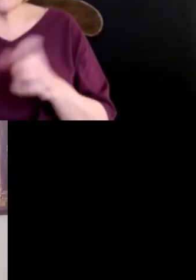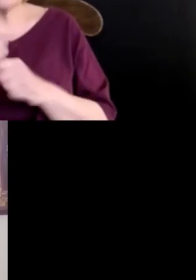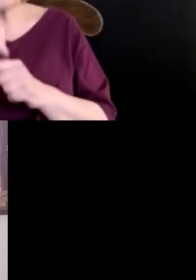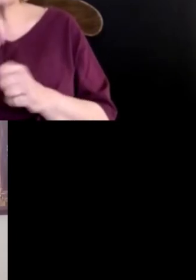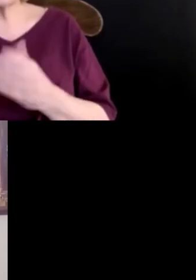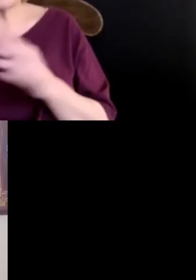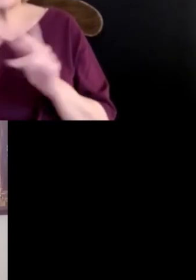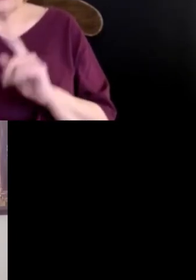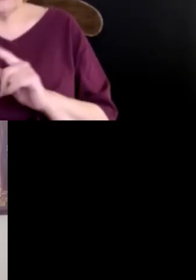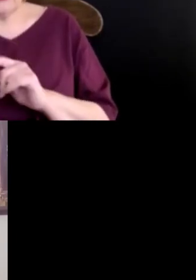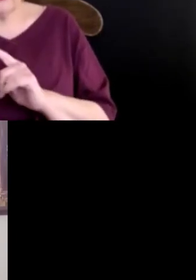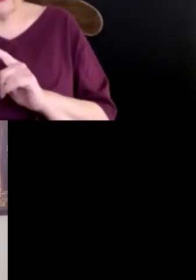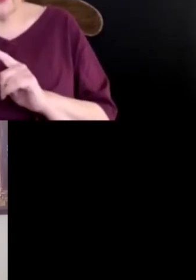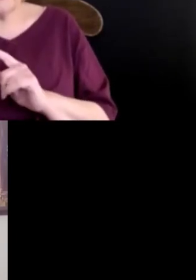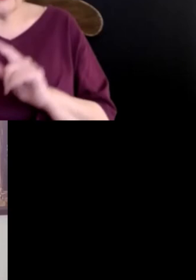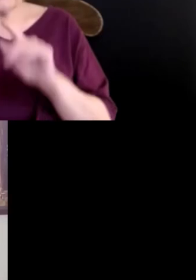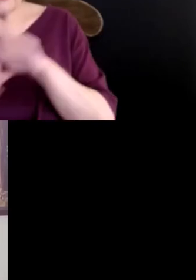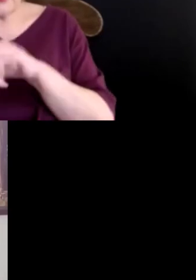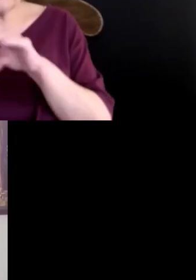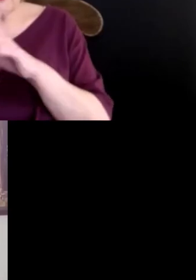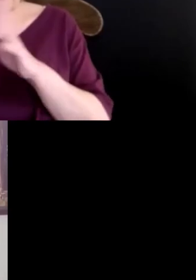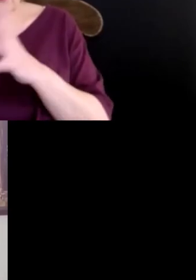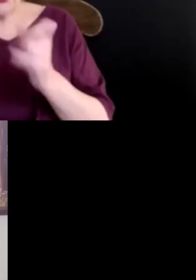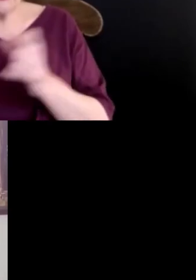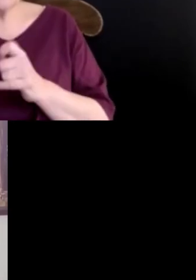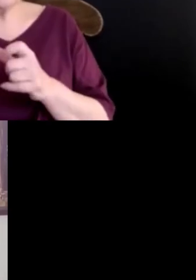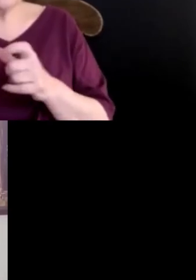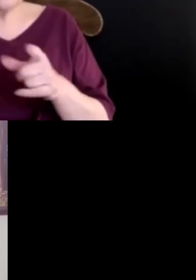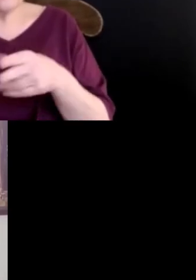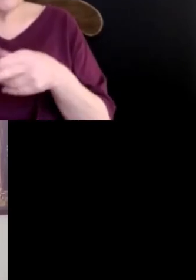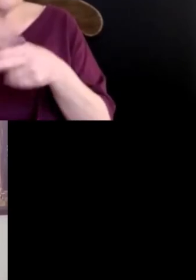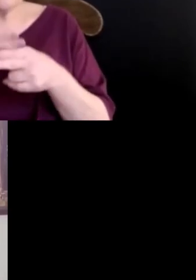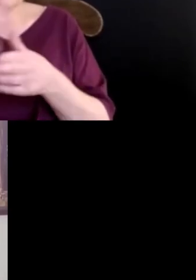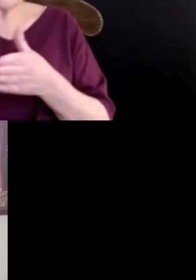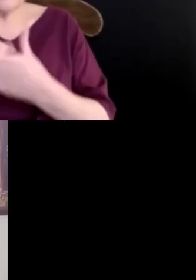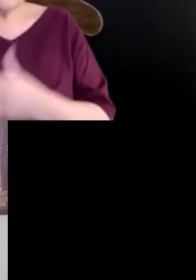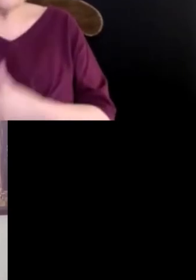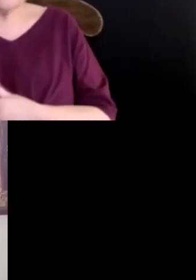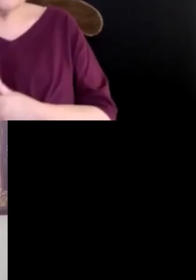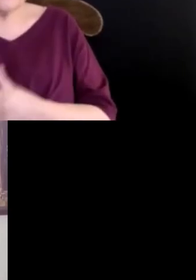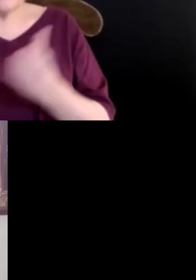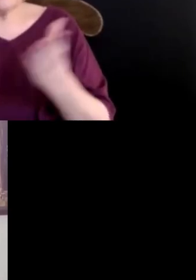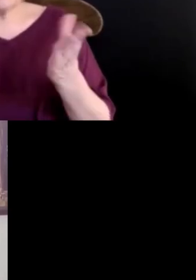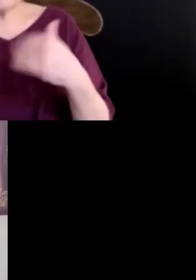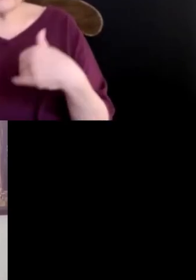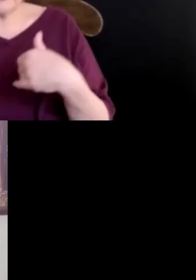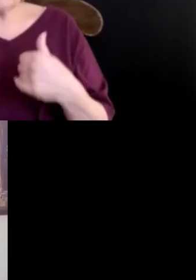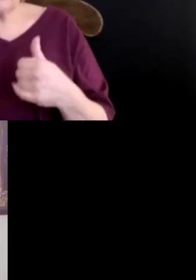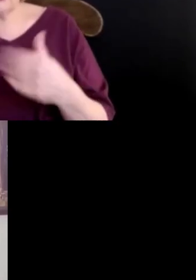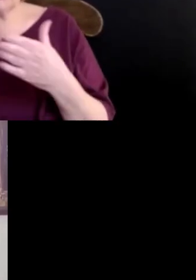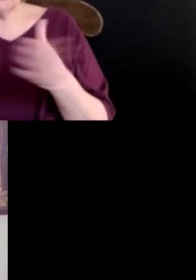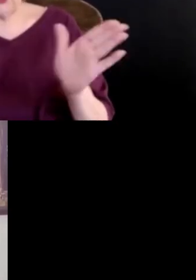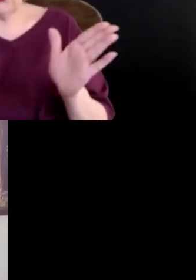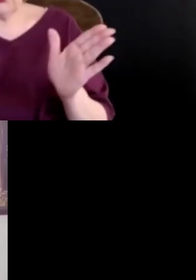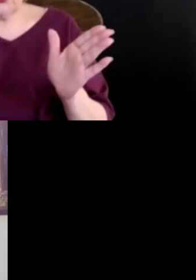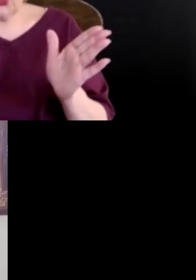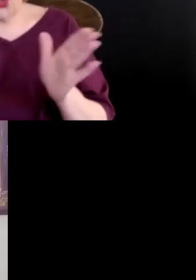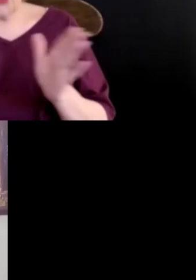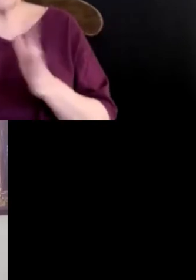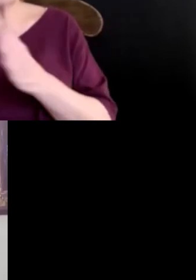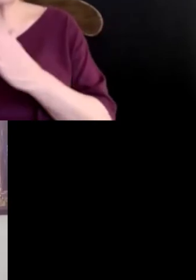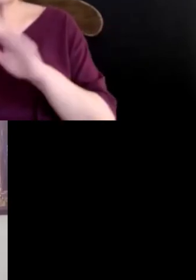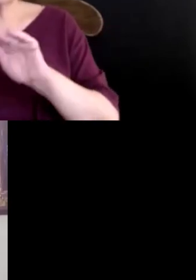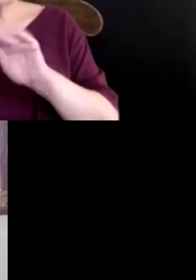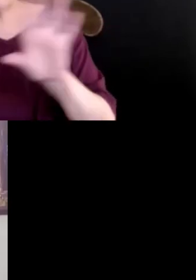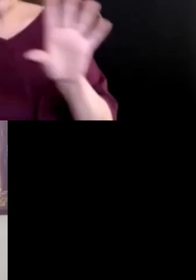on this because it comes up a lot. You had mentioned in your presentation that ADA service animals are generally just dogs. And the clarification we